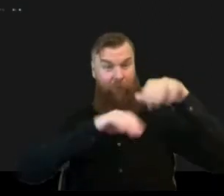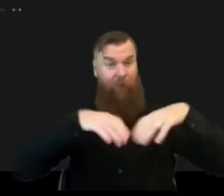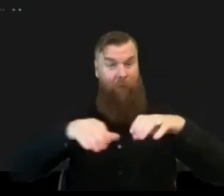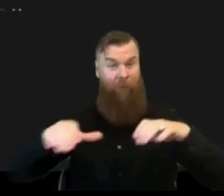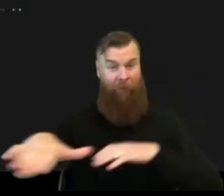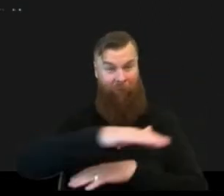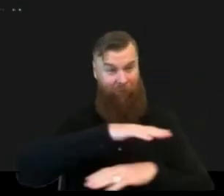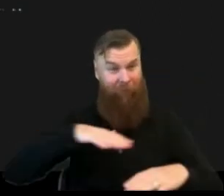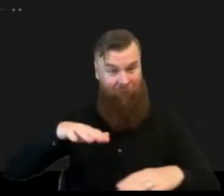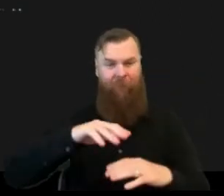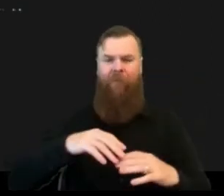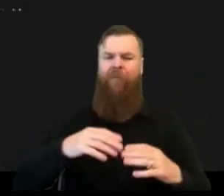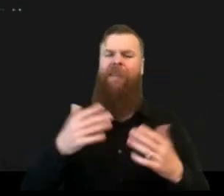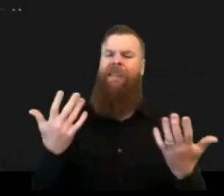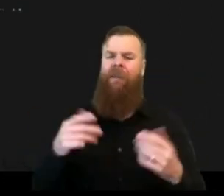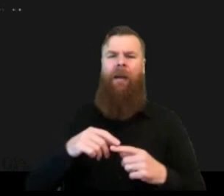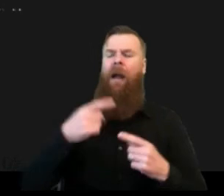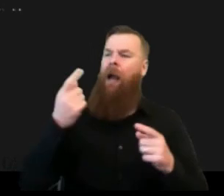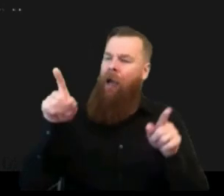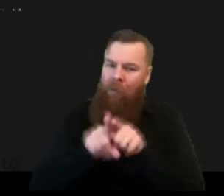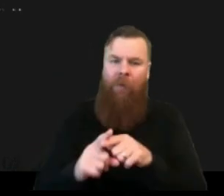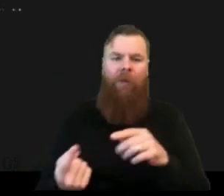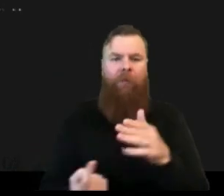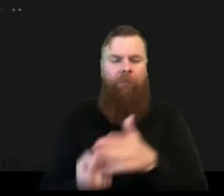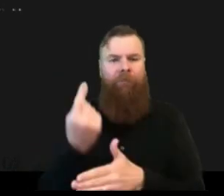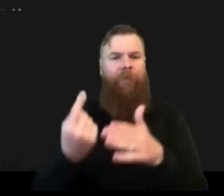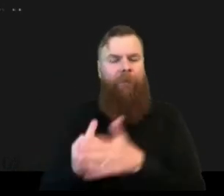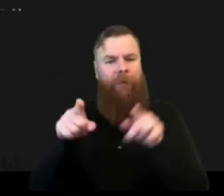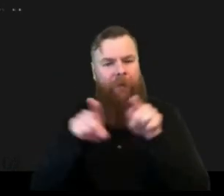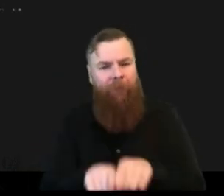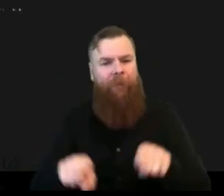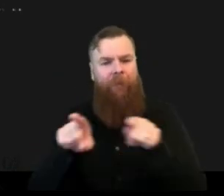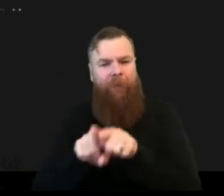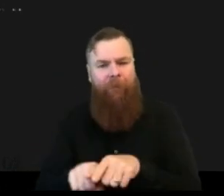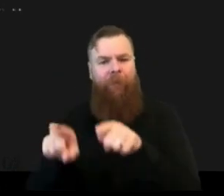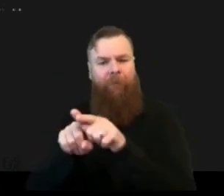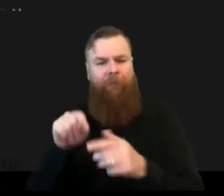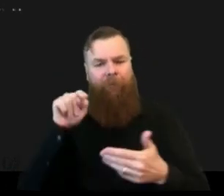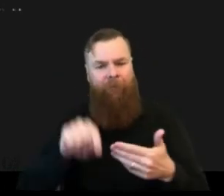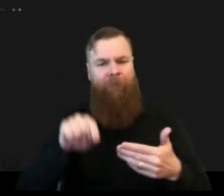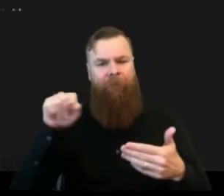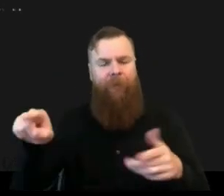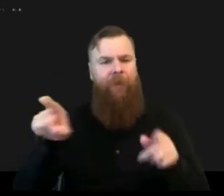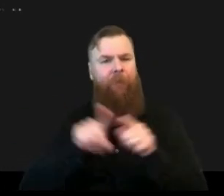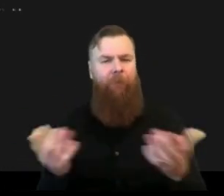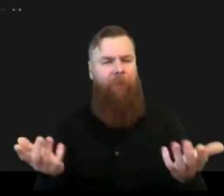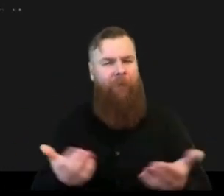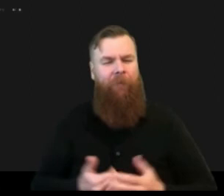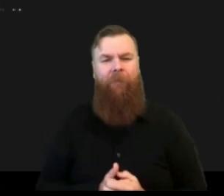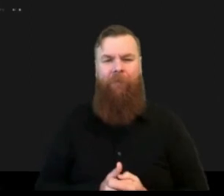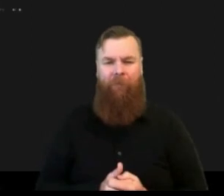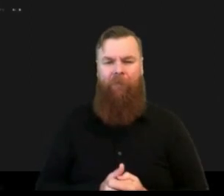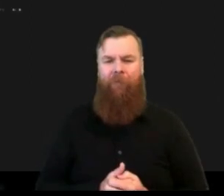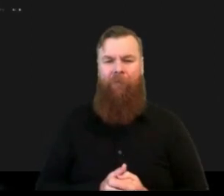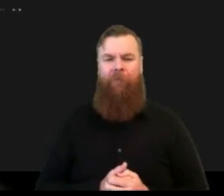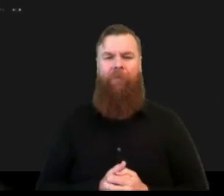order to strengthen disaster preparedness in the region um apologies i know it's a bit hard to read with the uh the graphic in the background